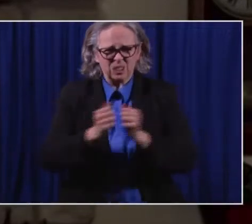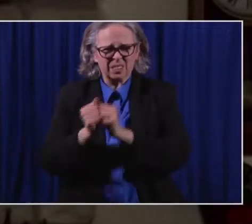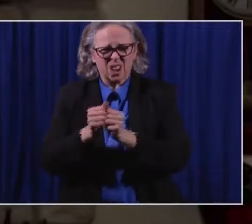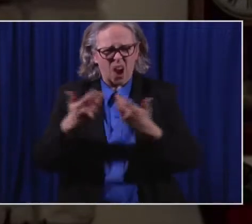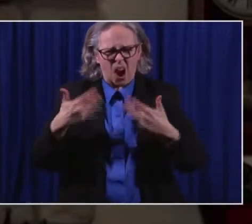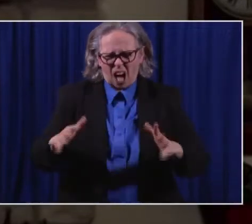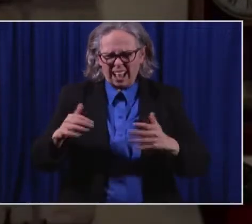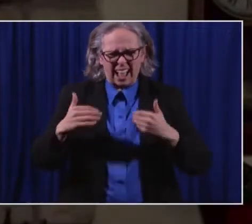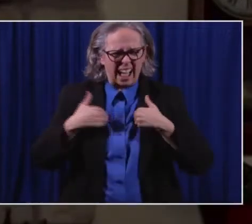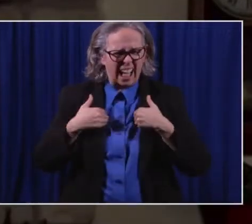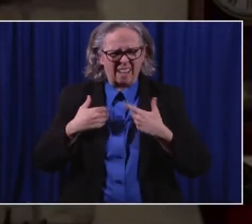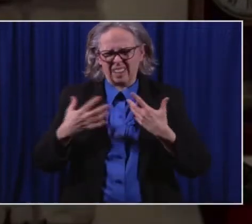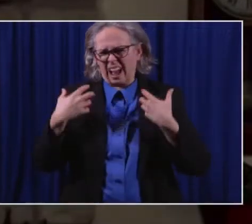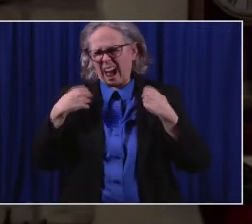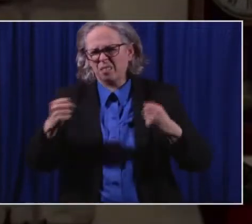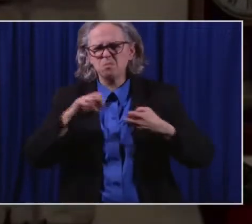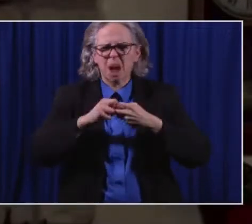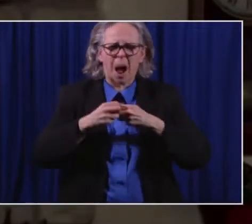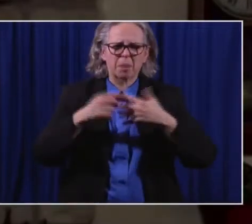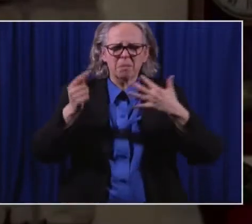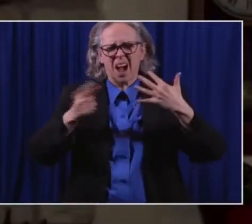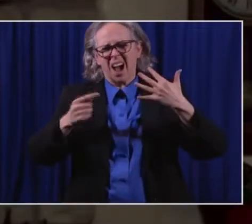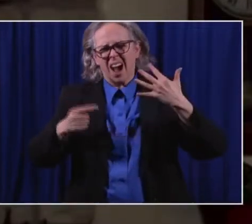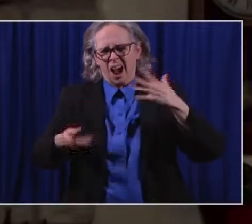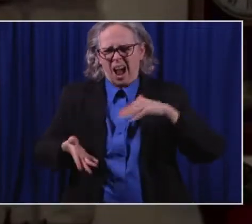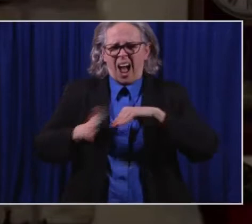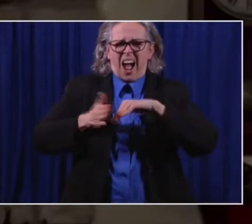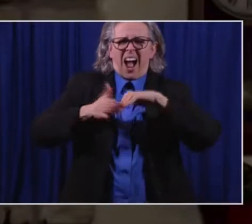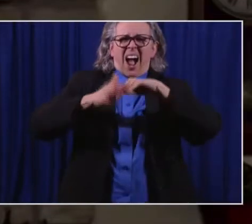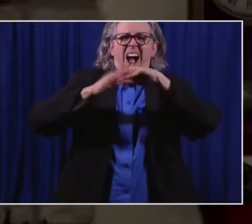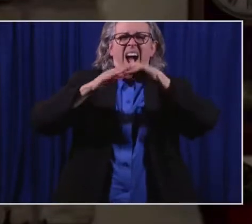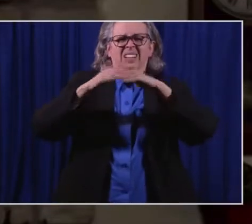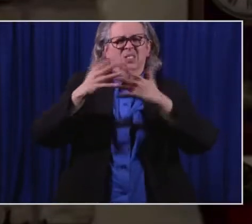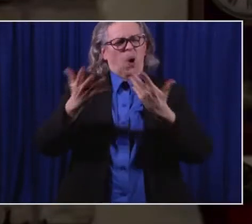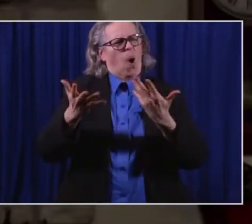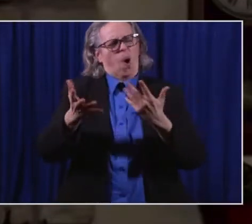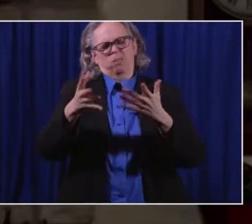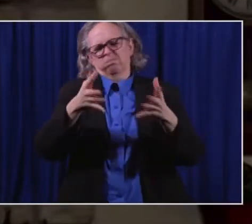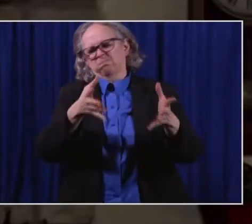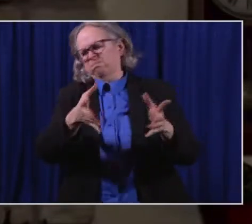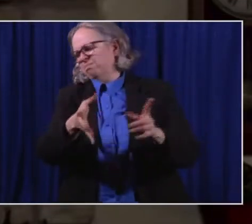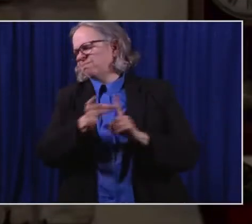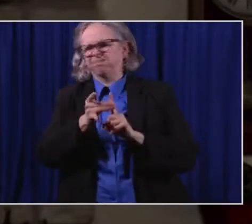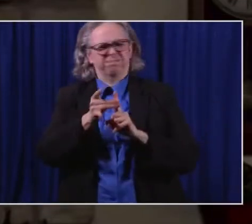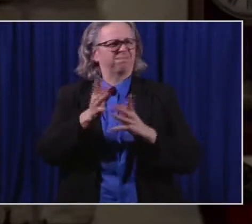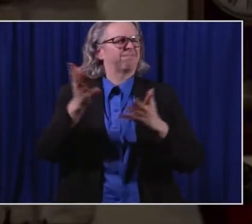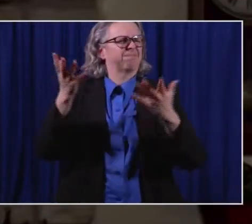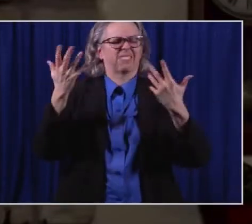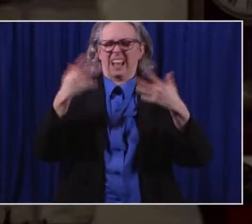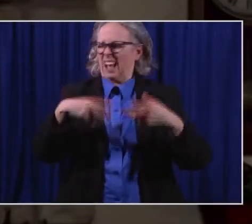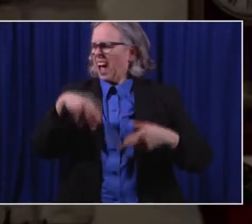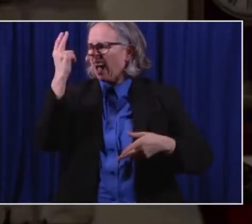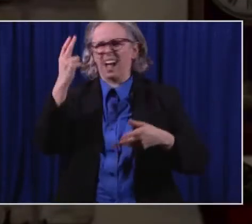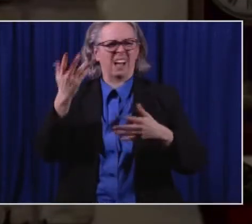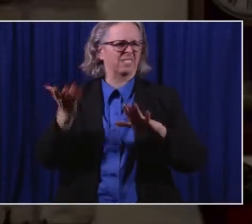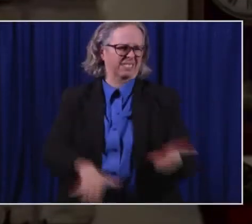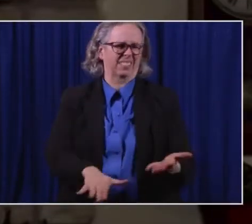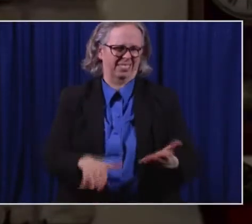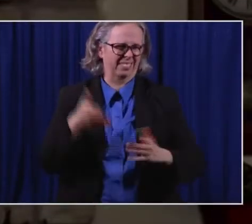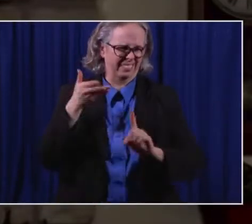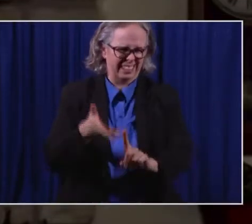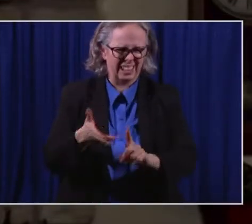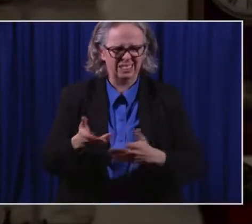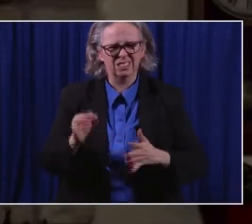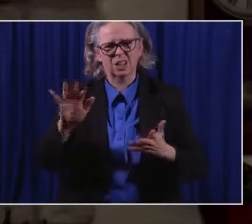higher mortality rate, uh, than others might. So that's, that's, what you're seeing happen today. It's not going to be done,